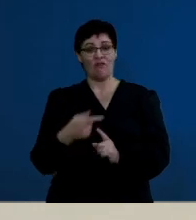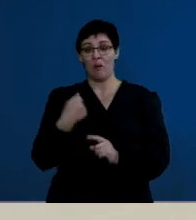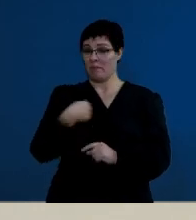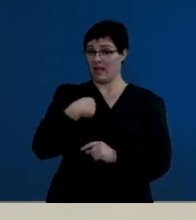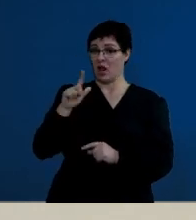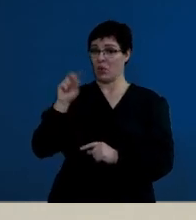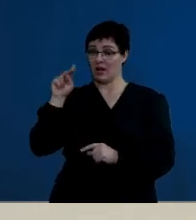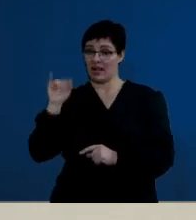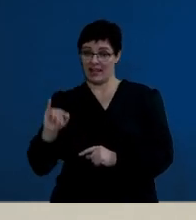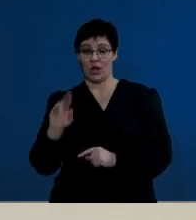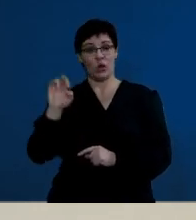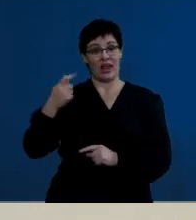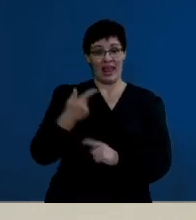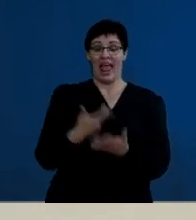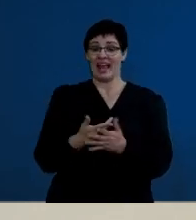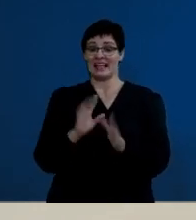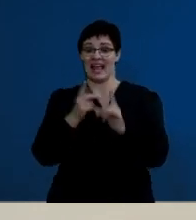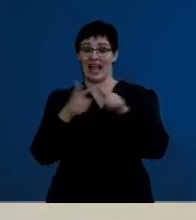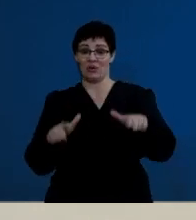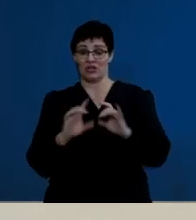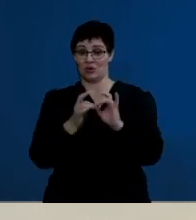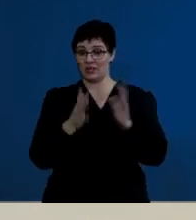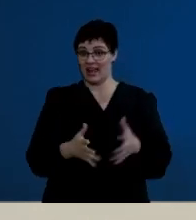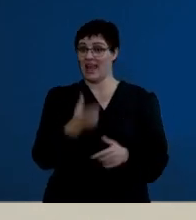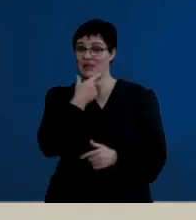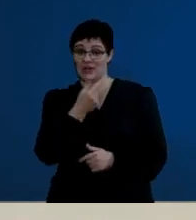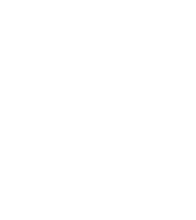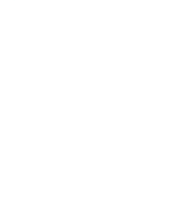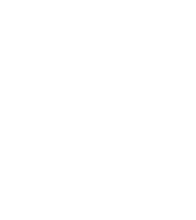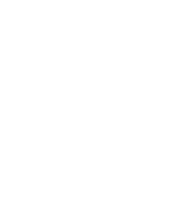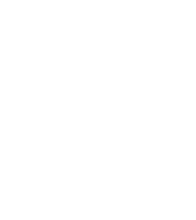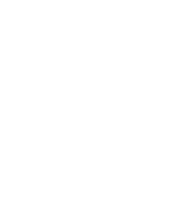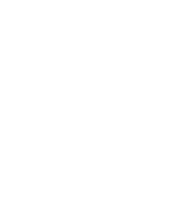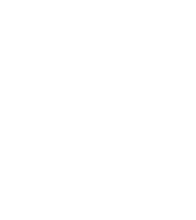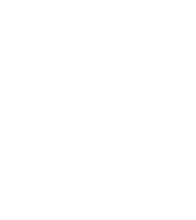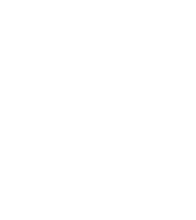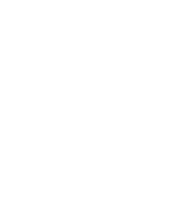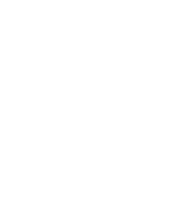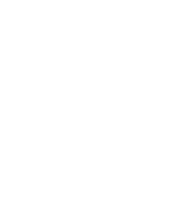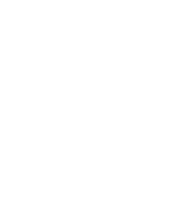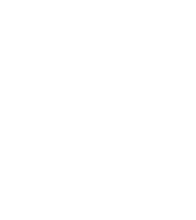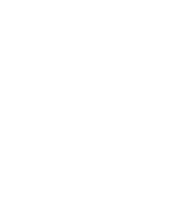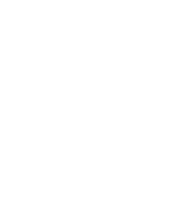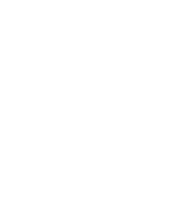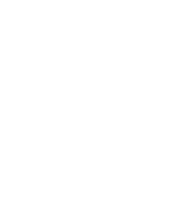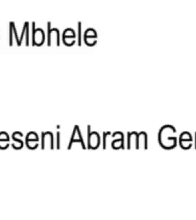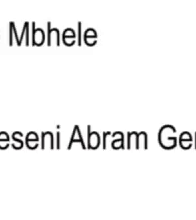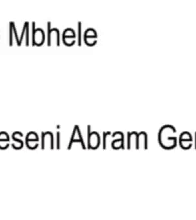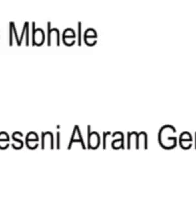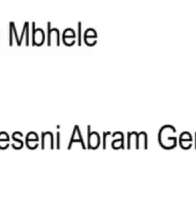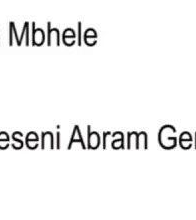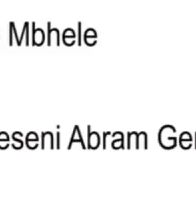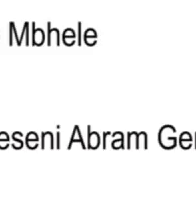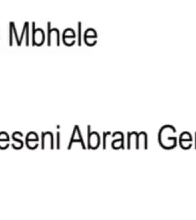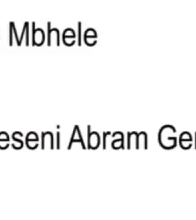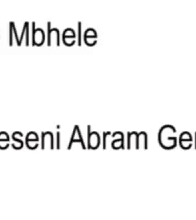Luni, Yugen, and our sign language interpreter, Nicolene, it's a good bye. Bye-bye.-bye.-bye.